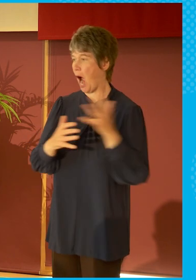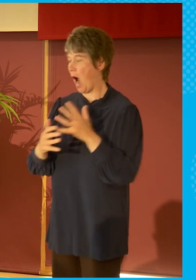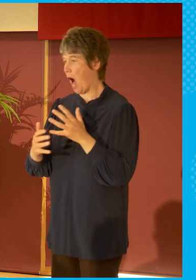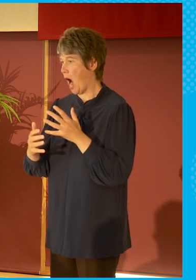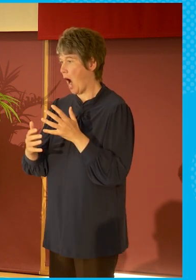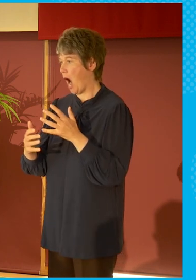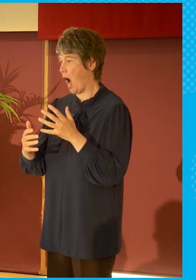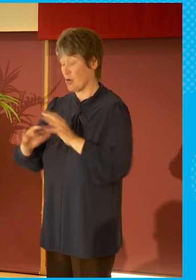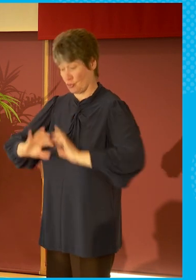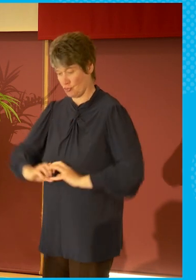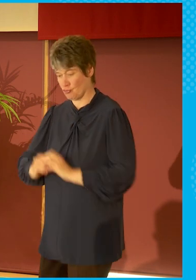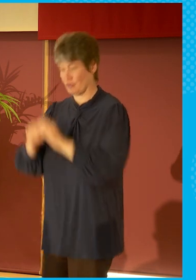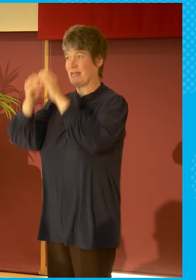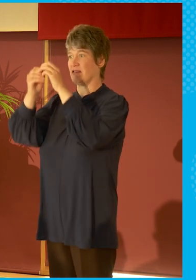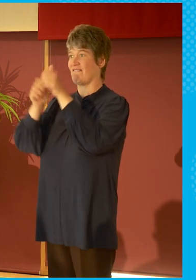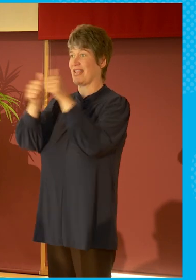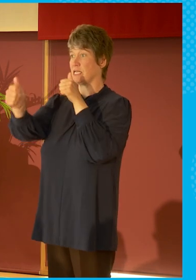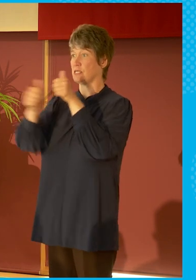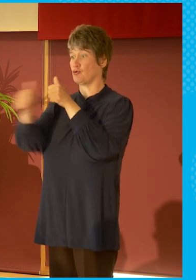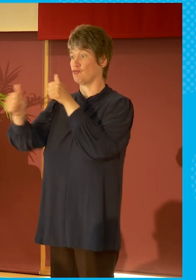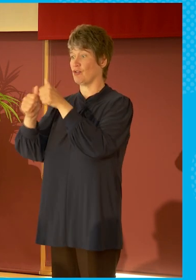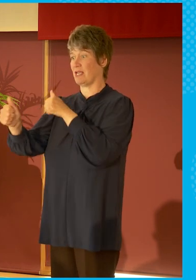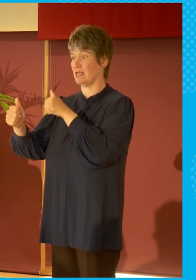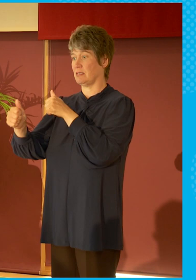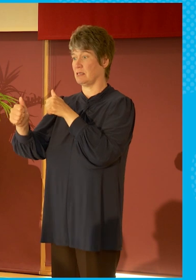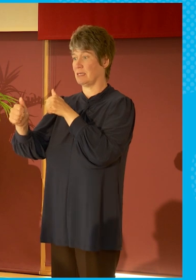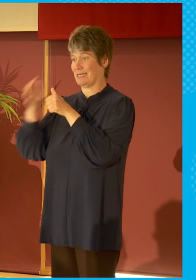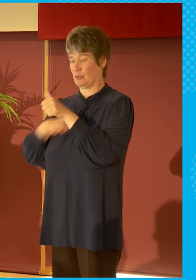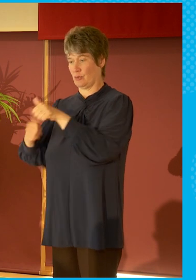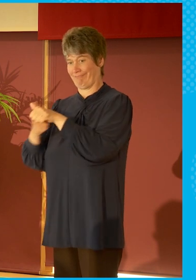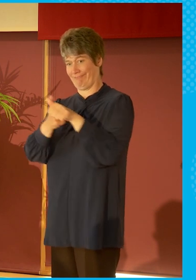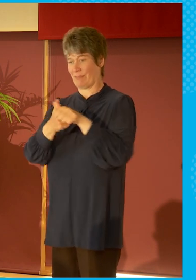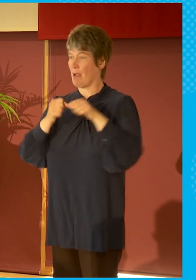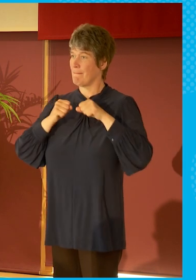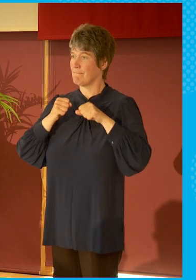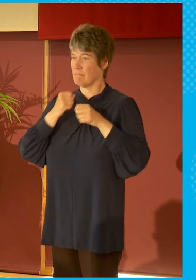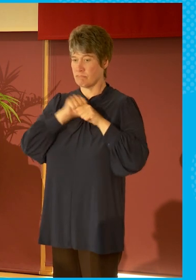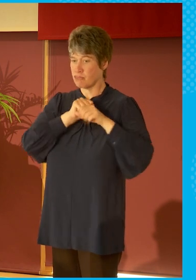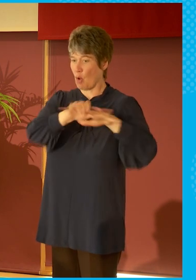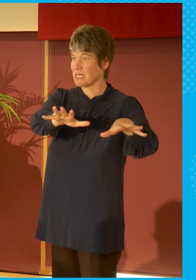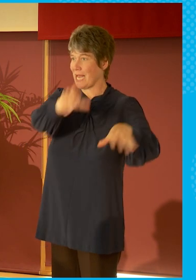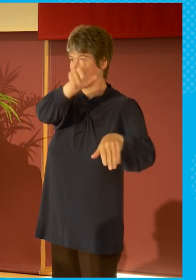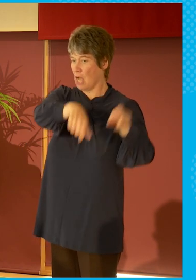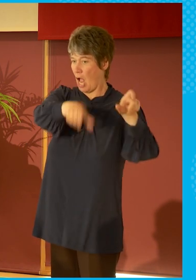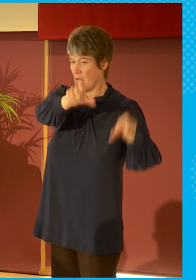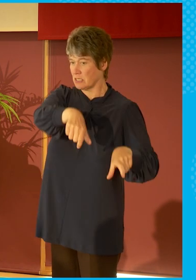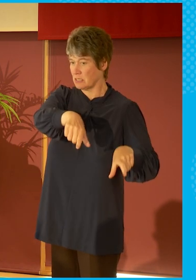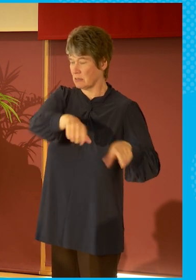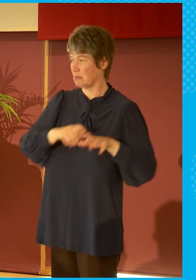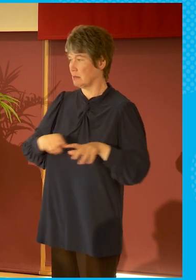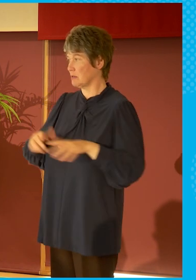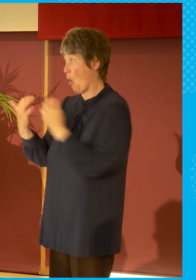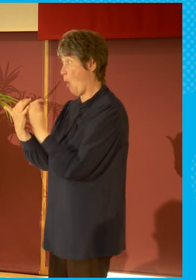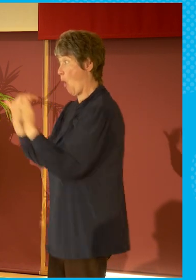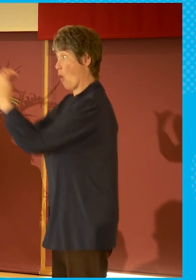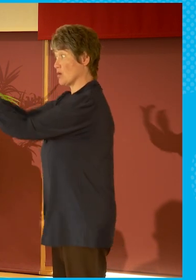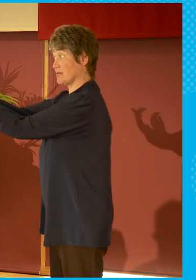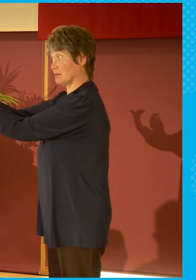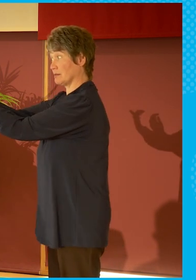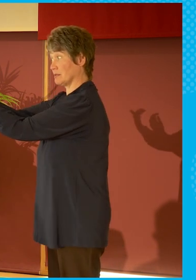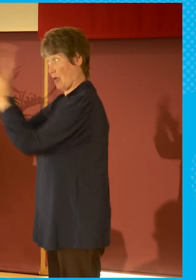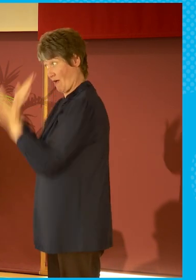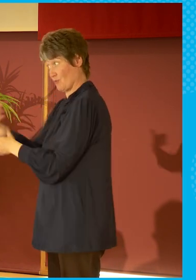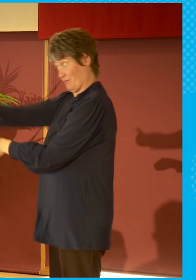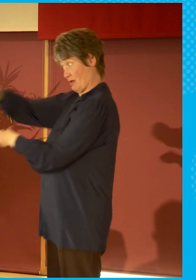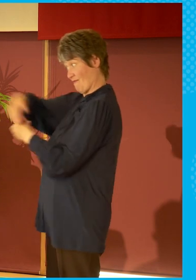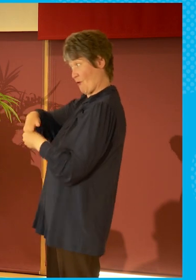creative industries, for the broadcasters in Scotland to play their part, for the audiences to play their part, to